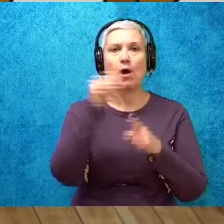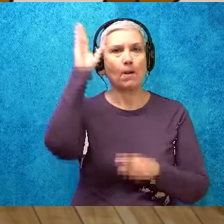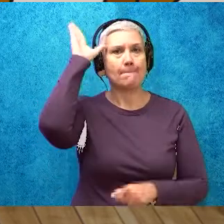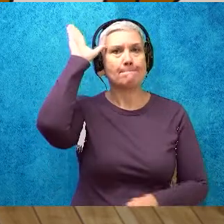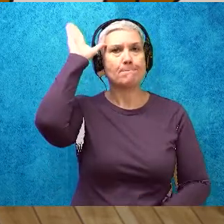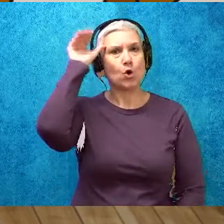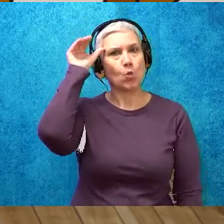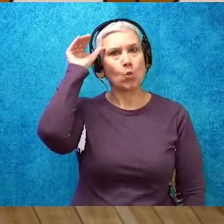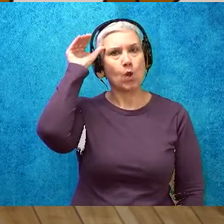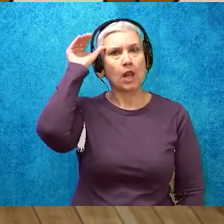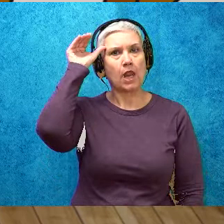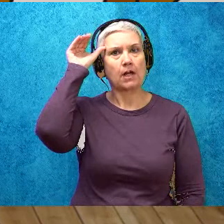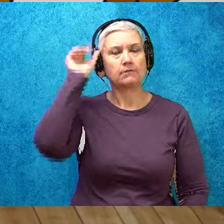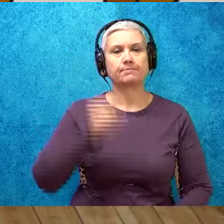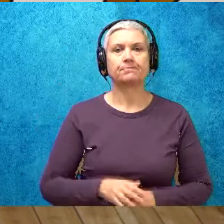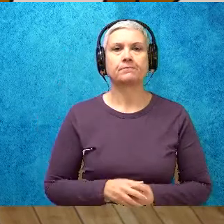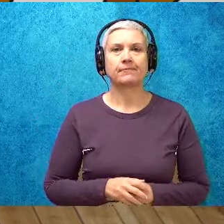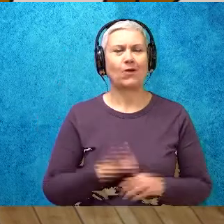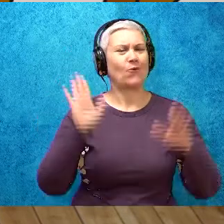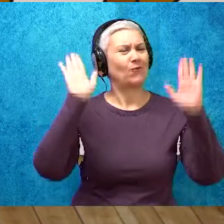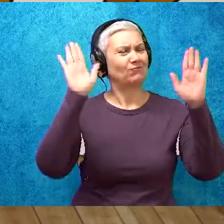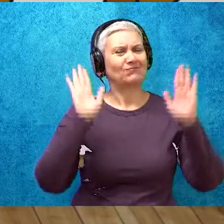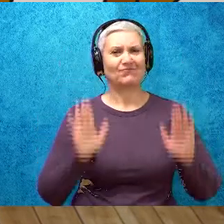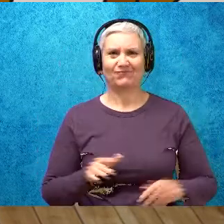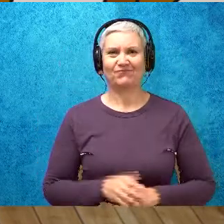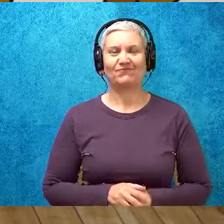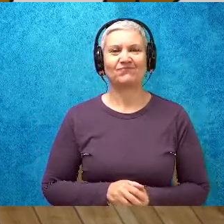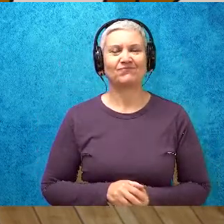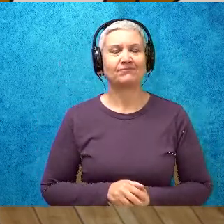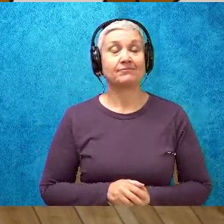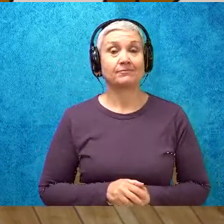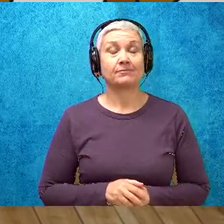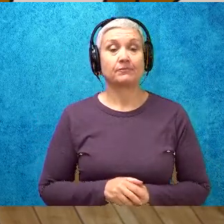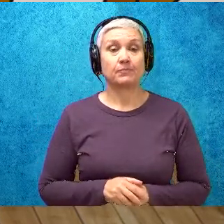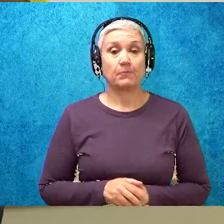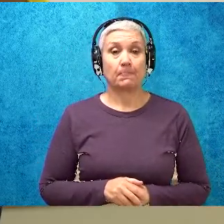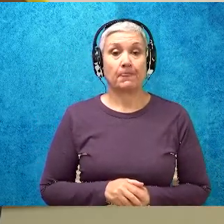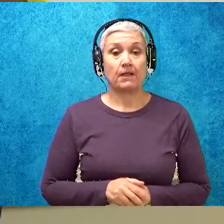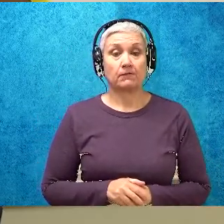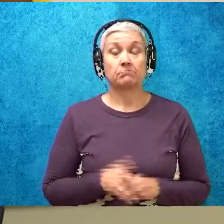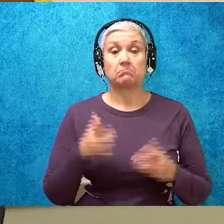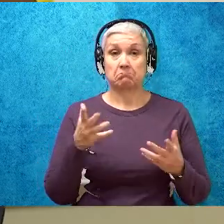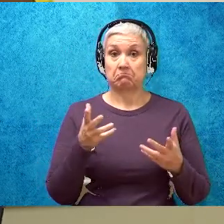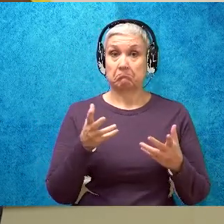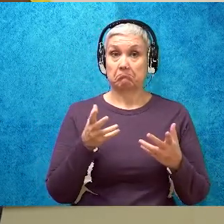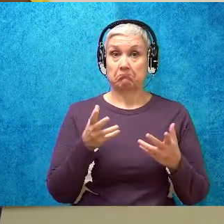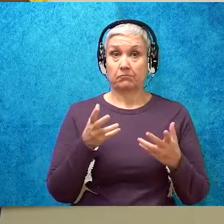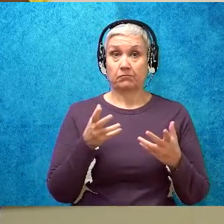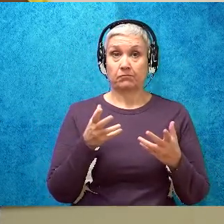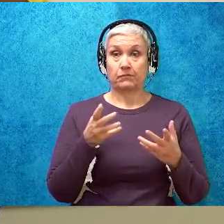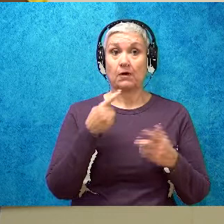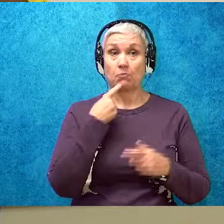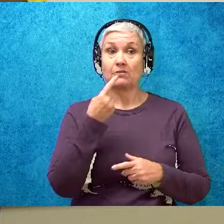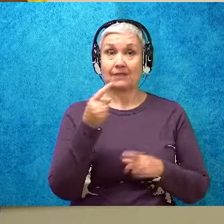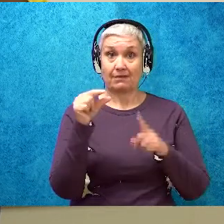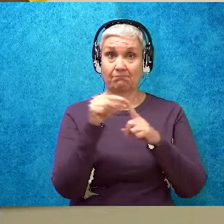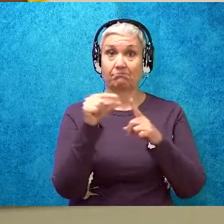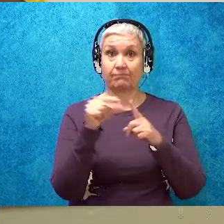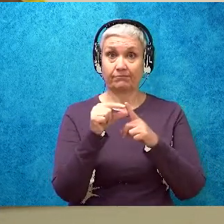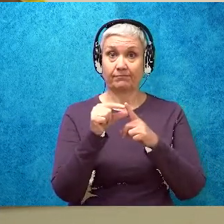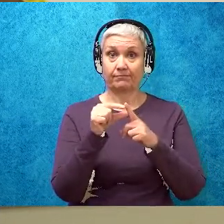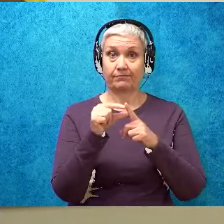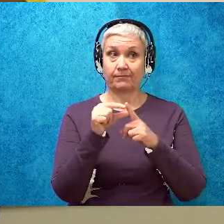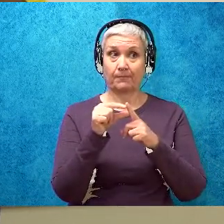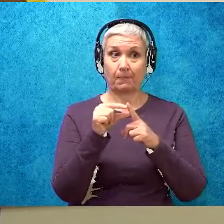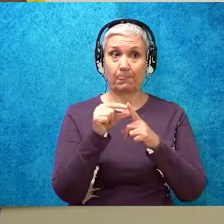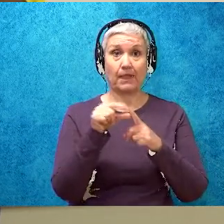Mule. Fantastic. Okay. So, what I'm going to do, I'm going to say some words. I want